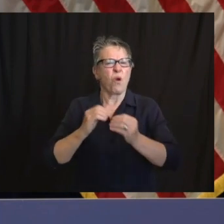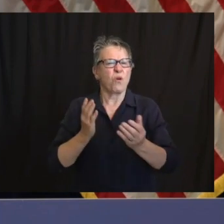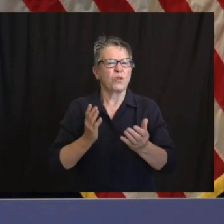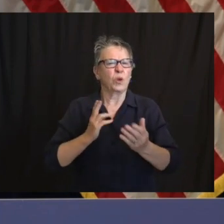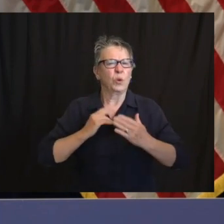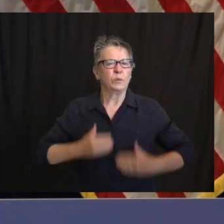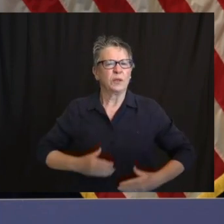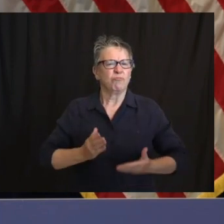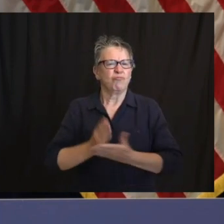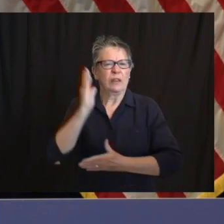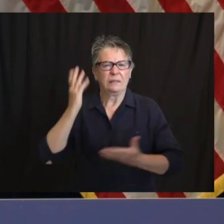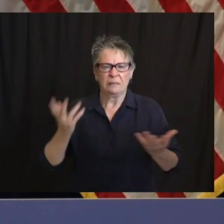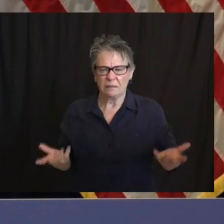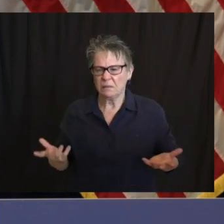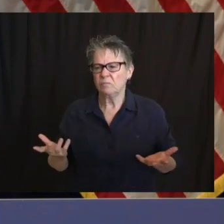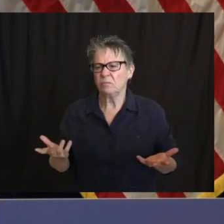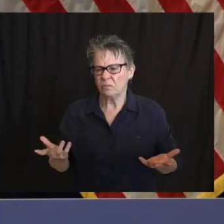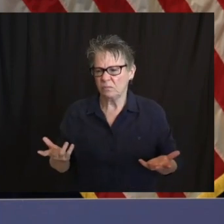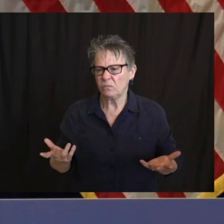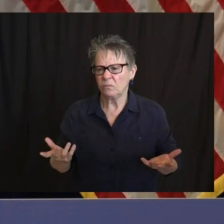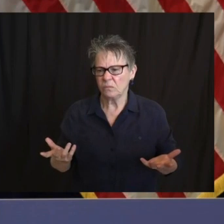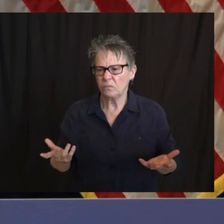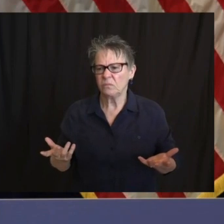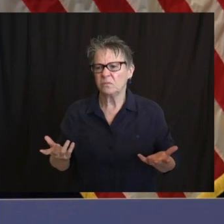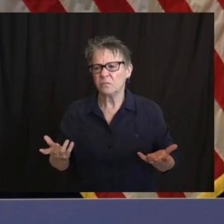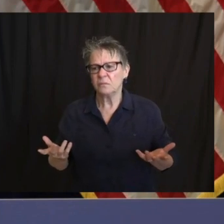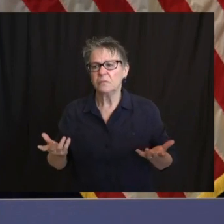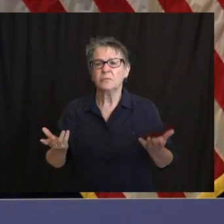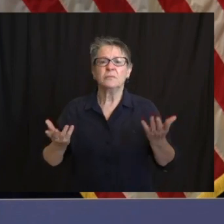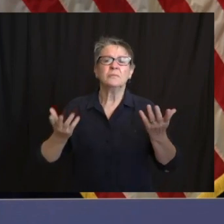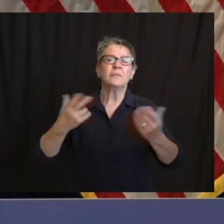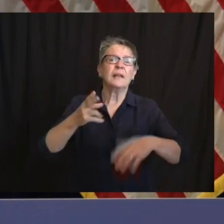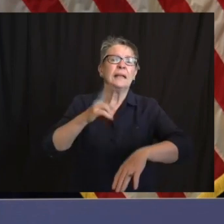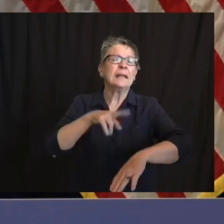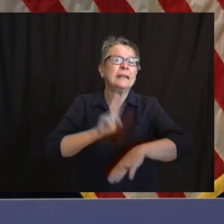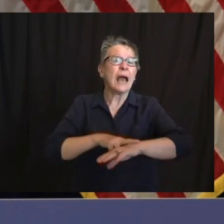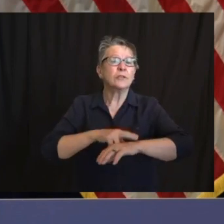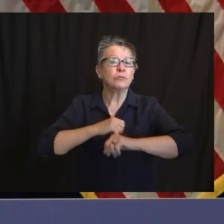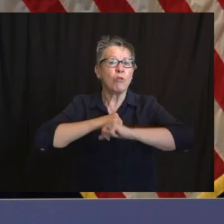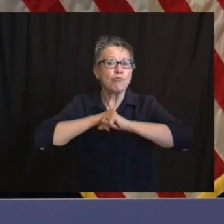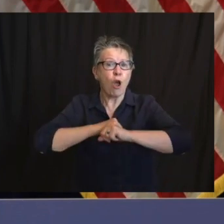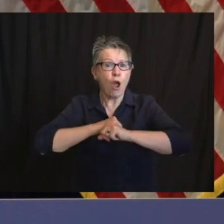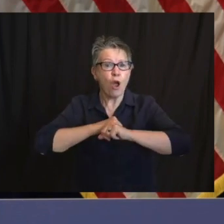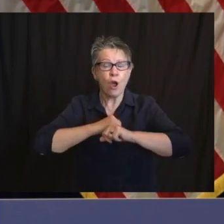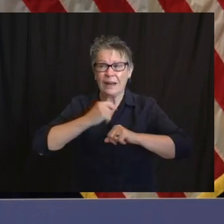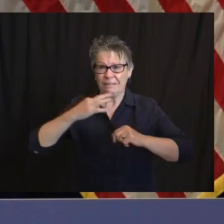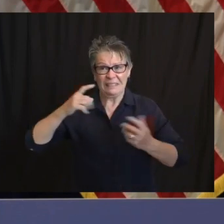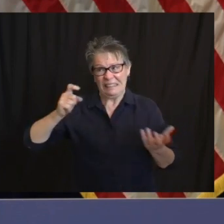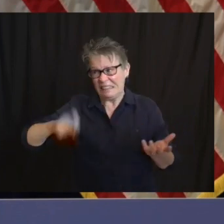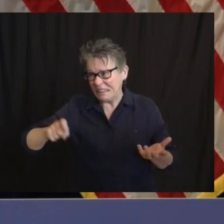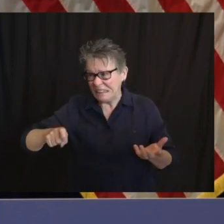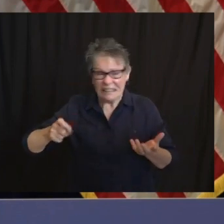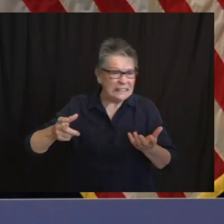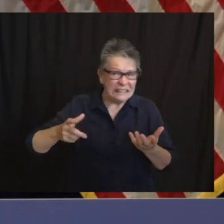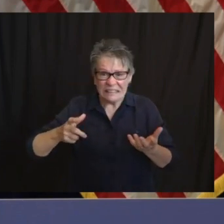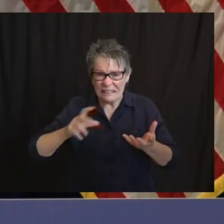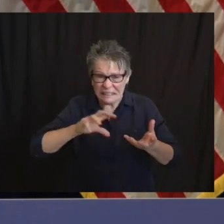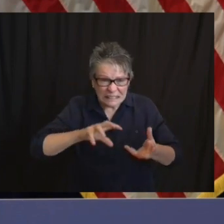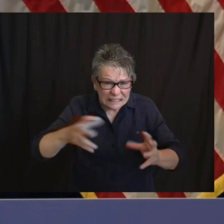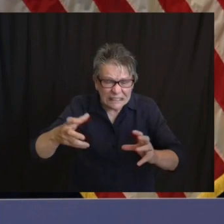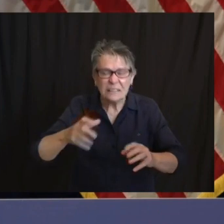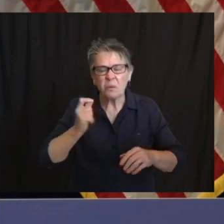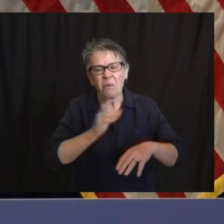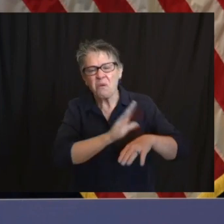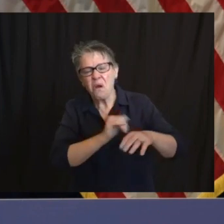it if the case is compelling and between the state police under Pat's extraordinary leadership, county and local and